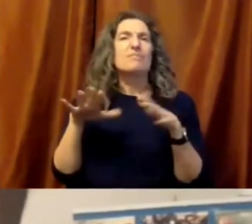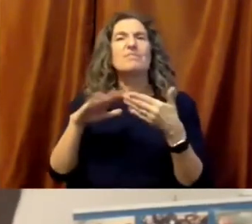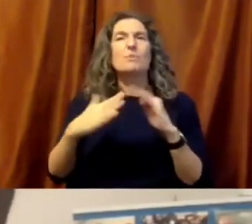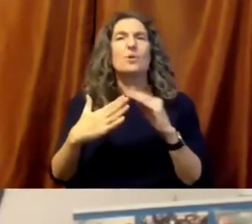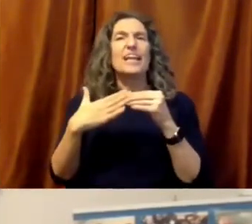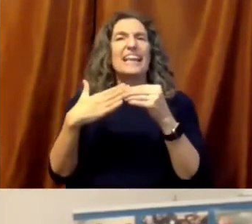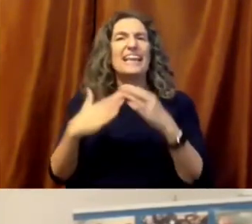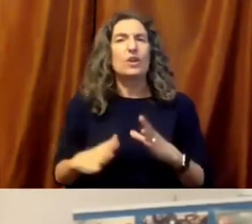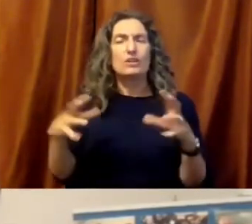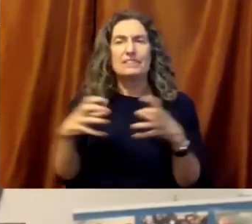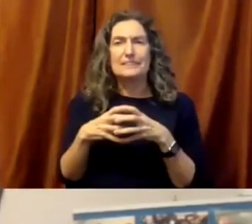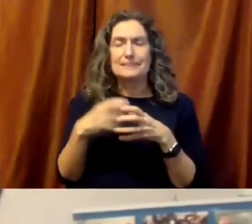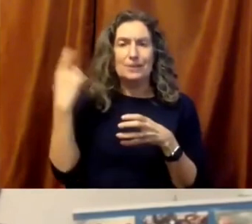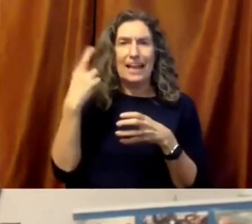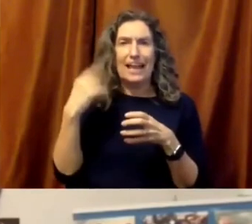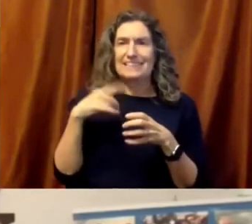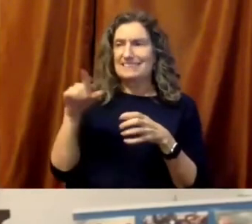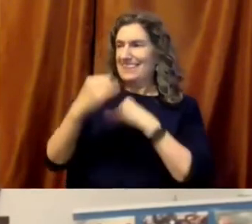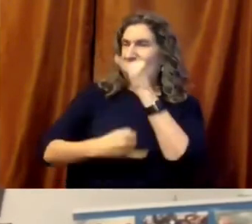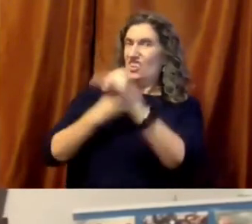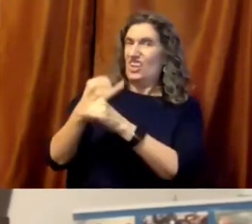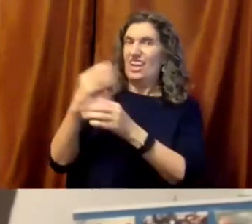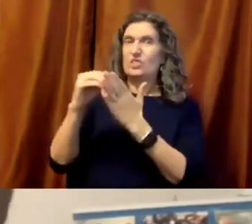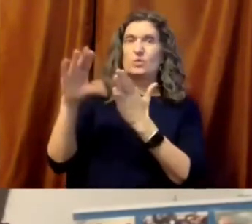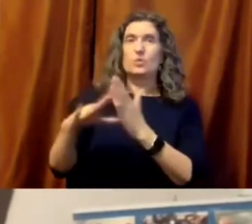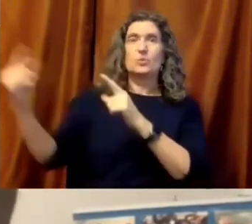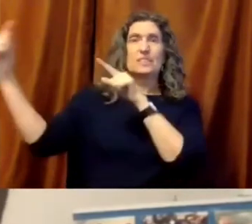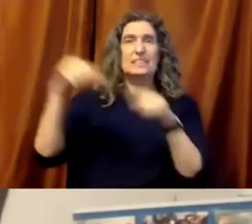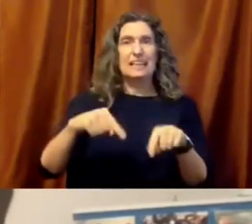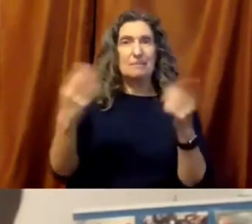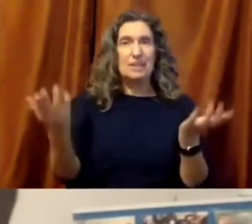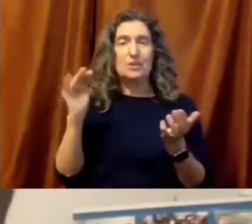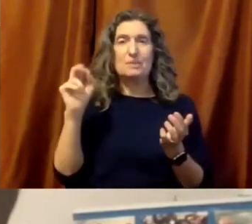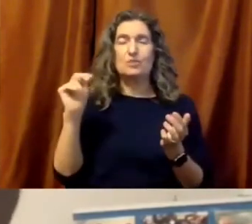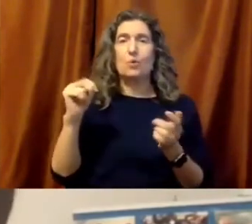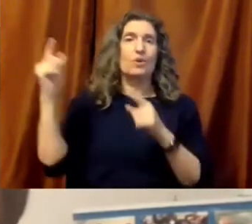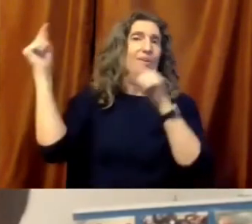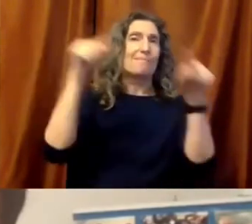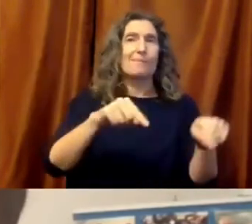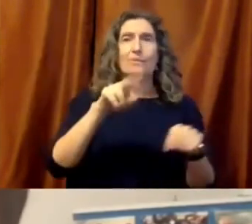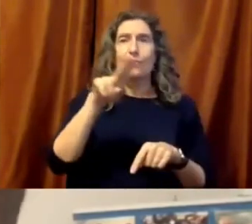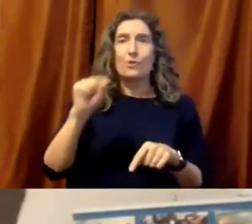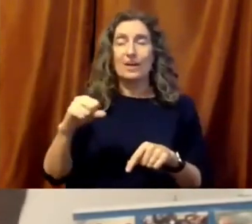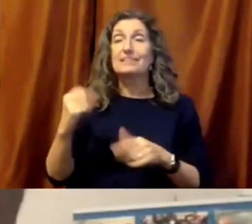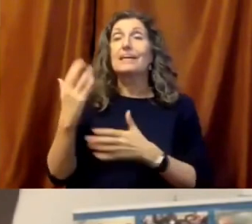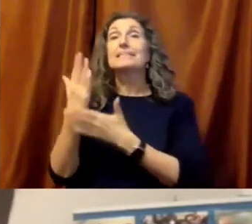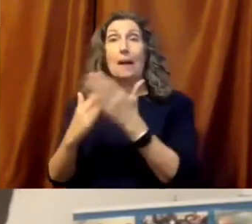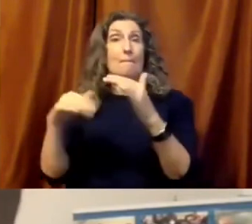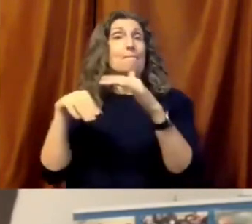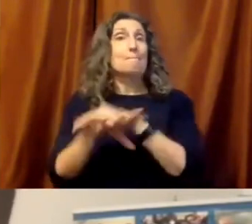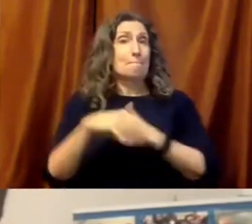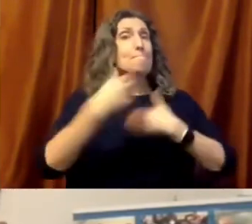1951, who could see that international students were coming to Minnesota and to the whole country.